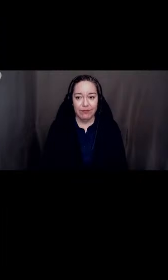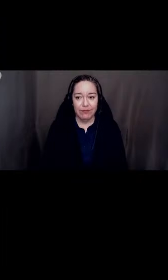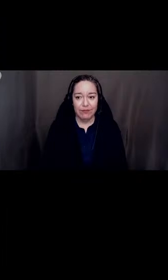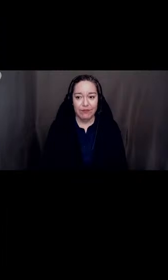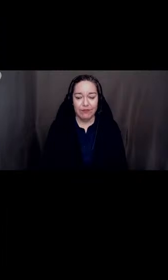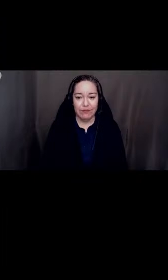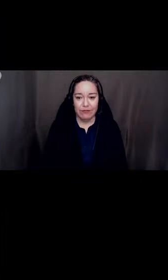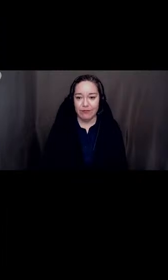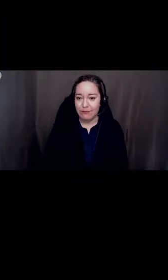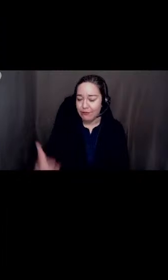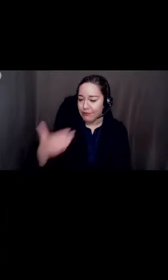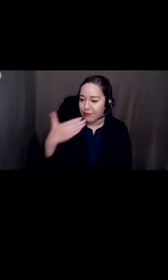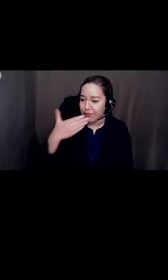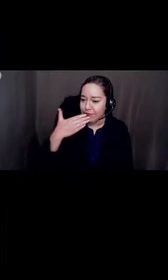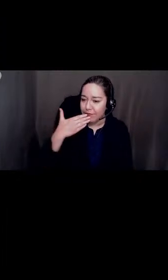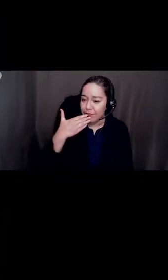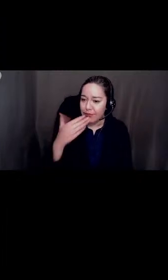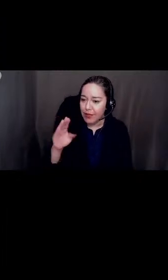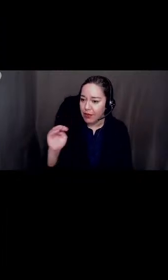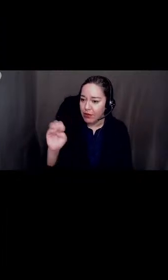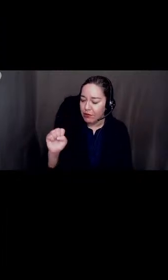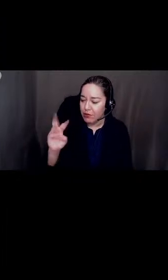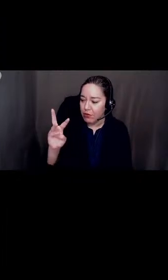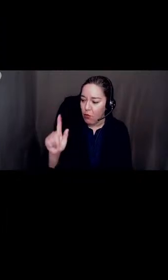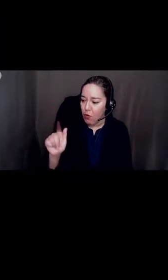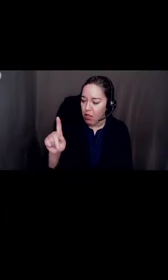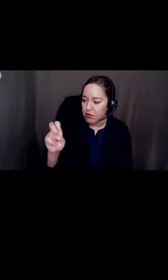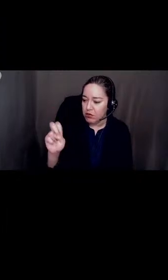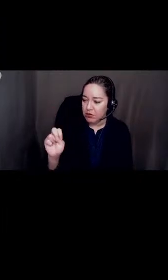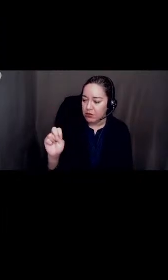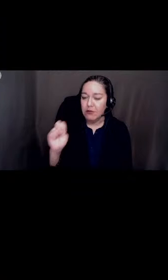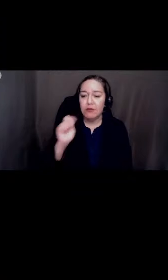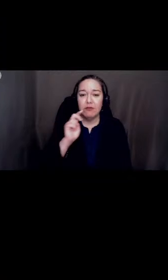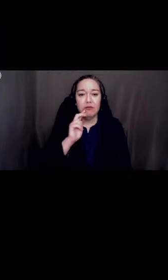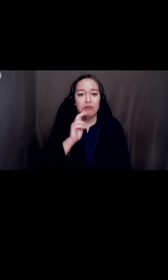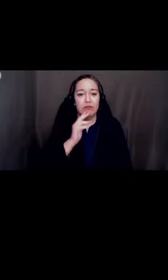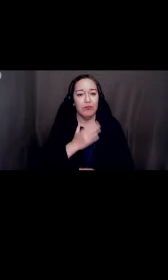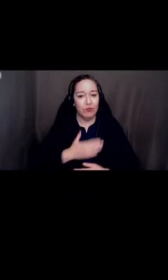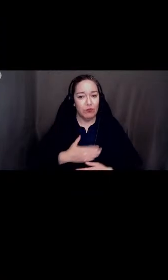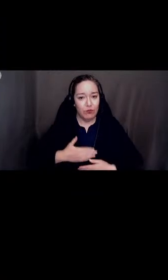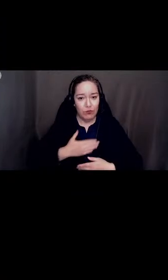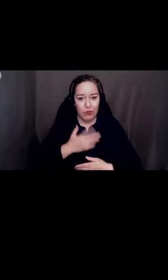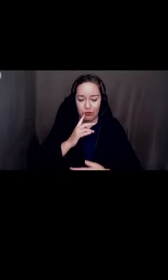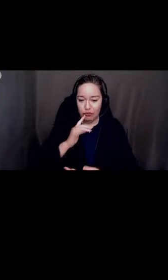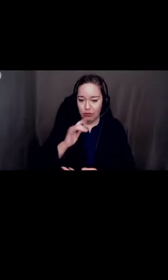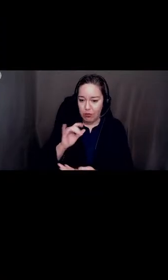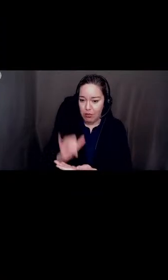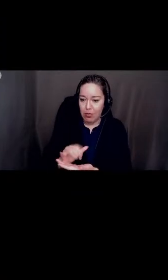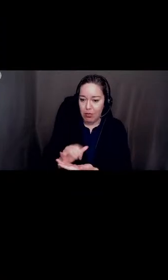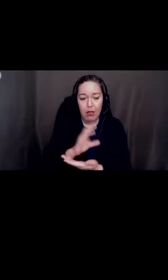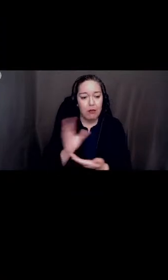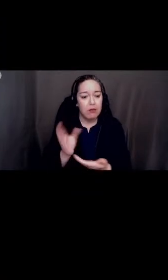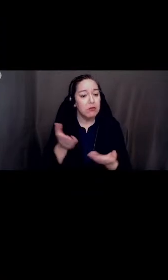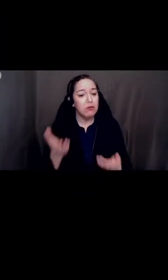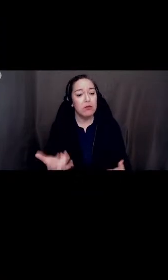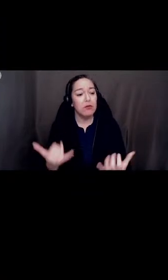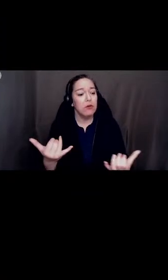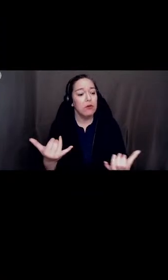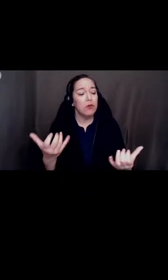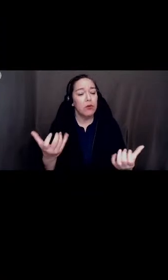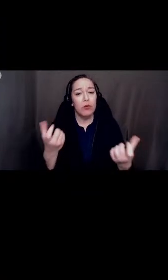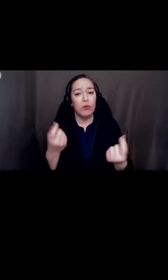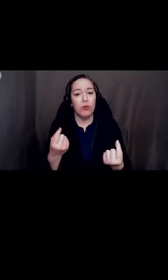Thank you, Ms. Walton, and appreciate that. And so what I'd like to do is just